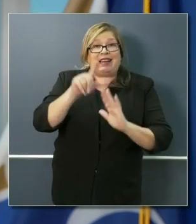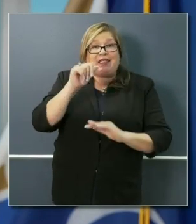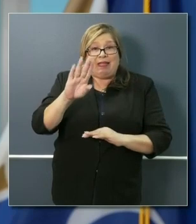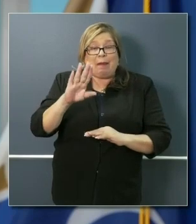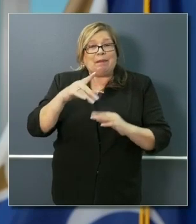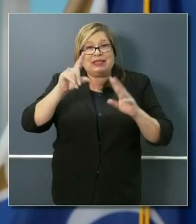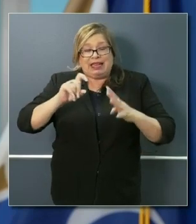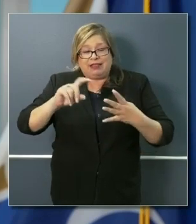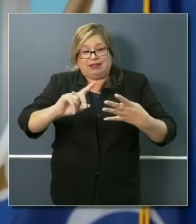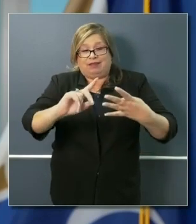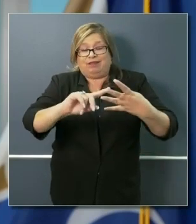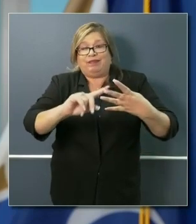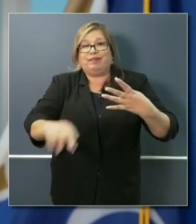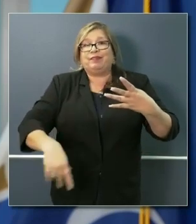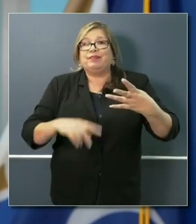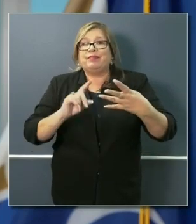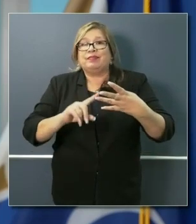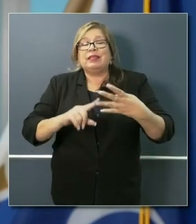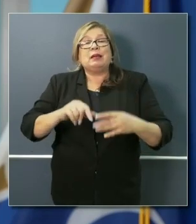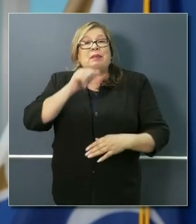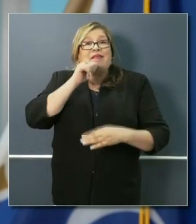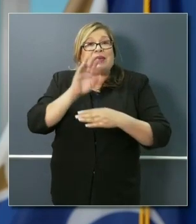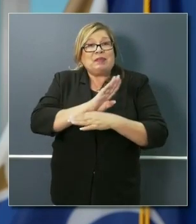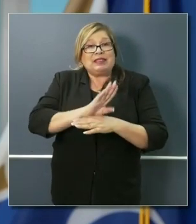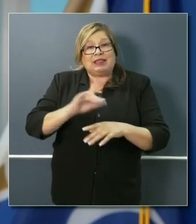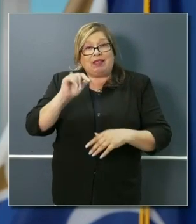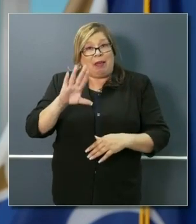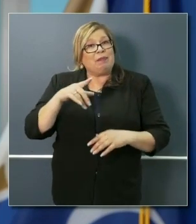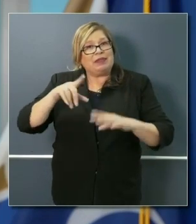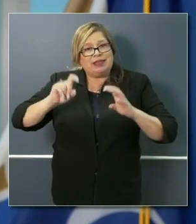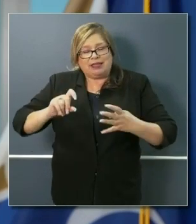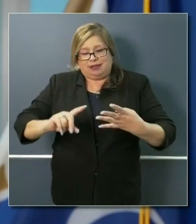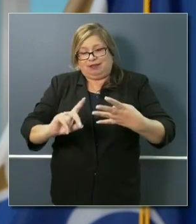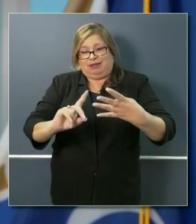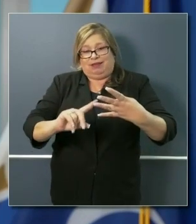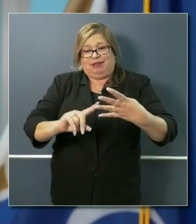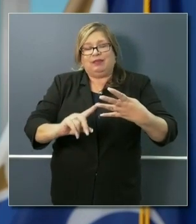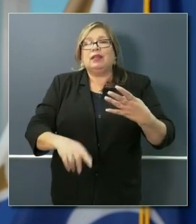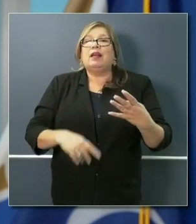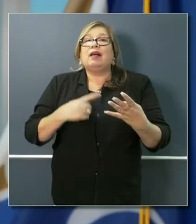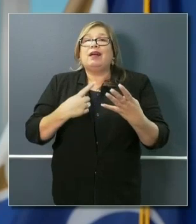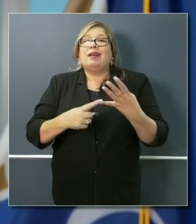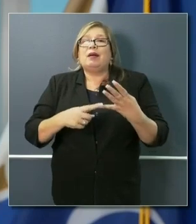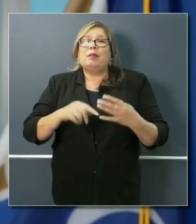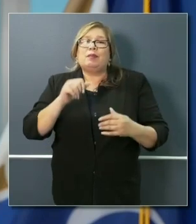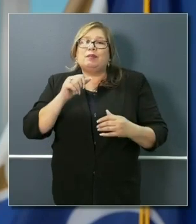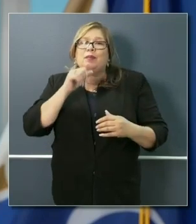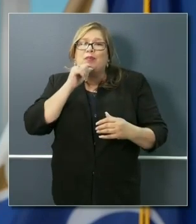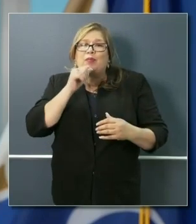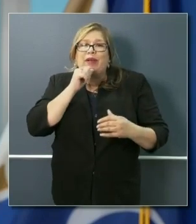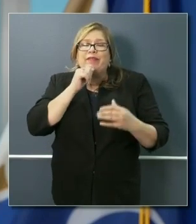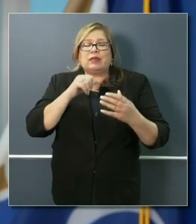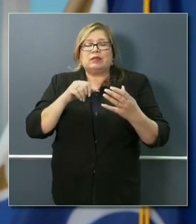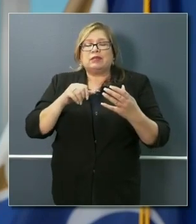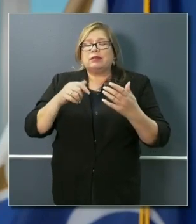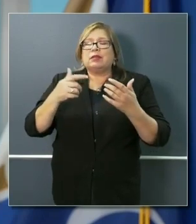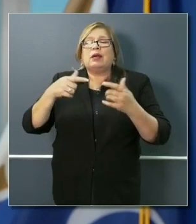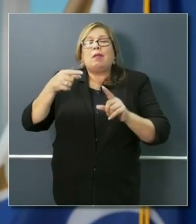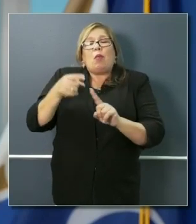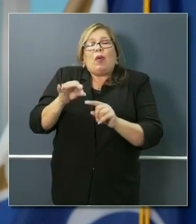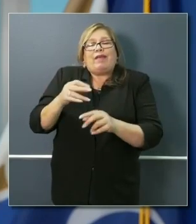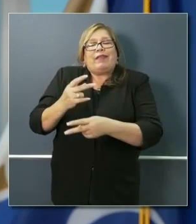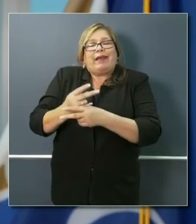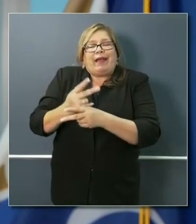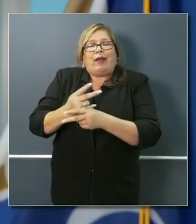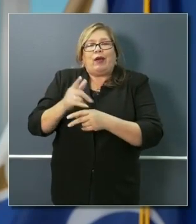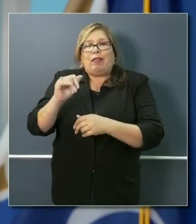testing. You have the commercial labs that are testing. And then you have all of these private sector point-of-care